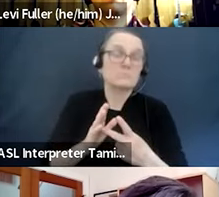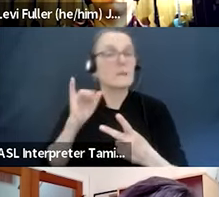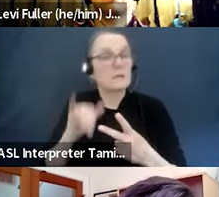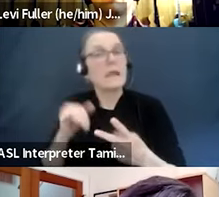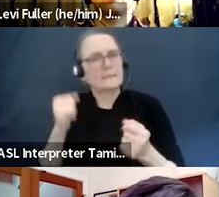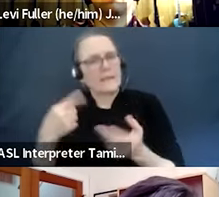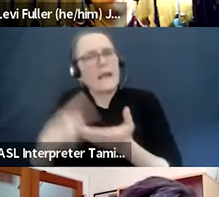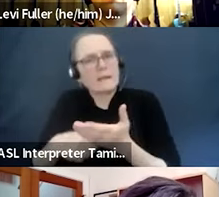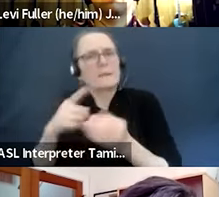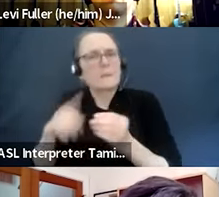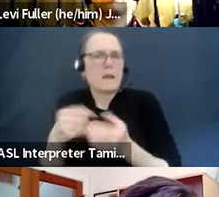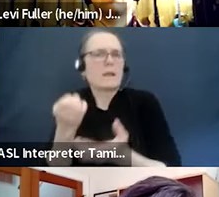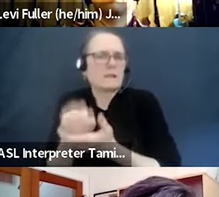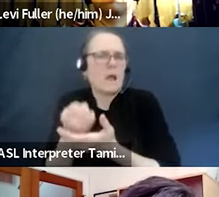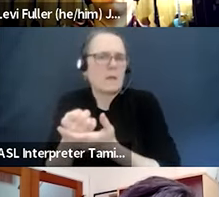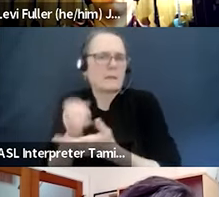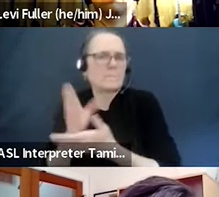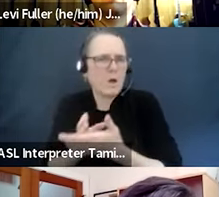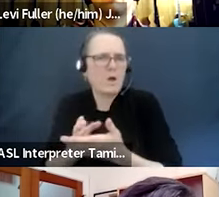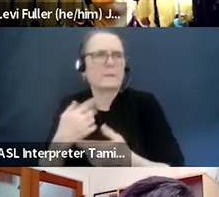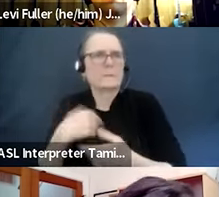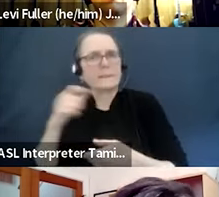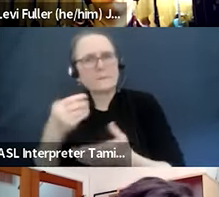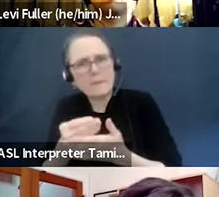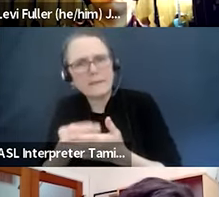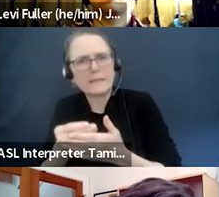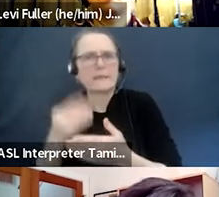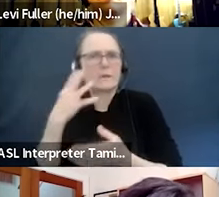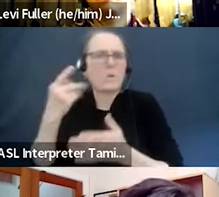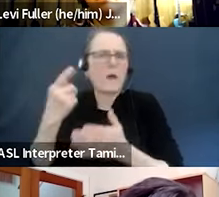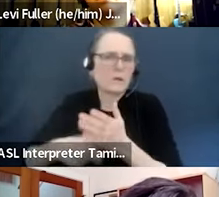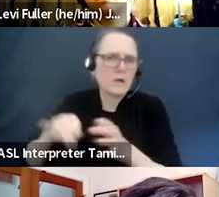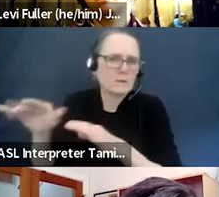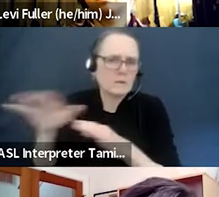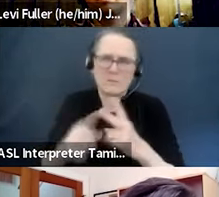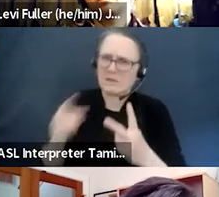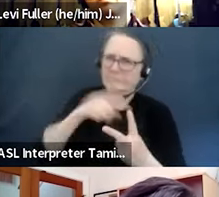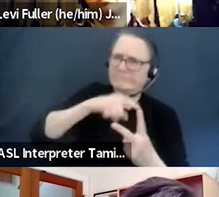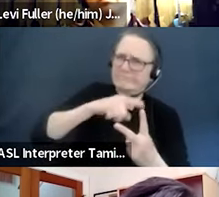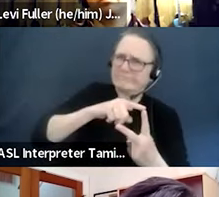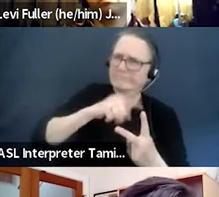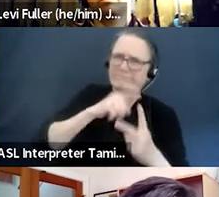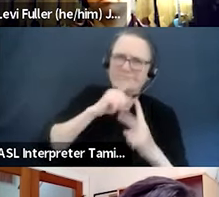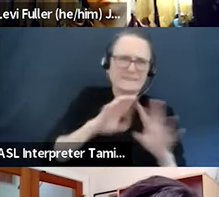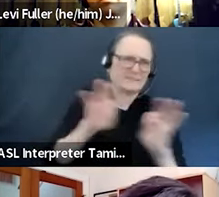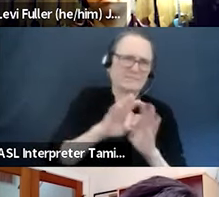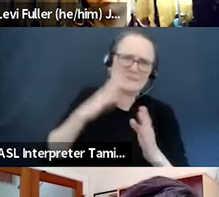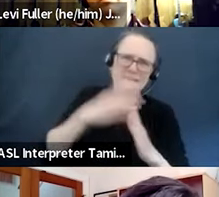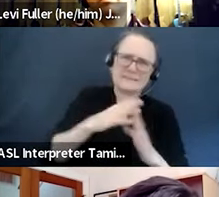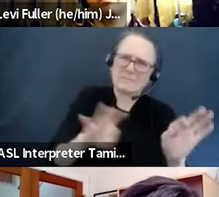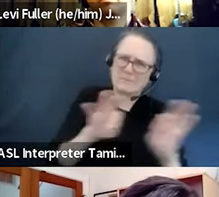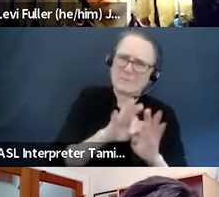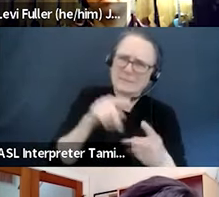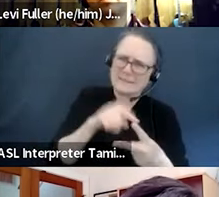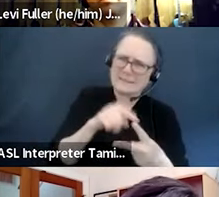feel when they experience art firsthand. And also, though, the economic impact, the fact that we drive people,